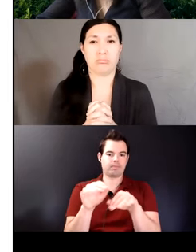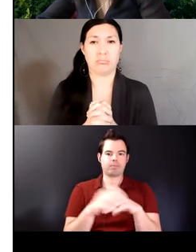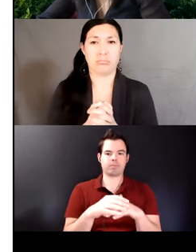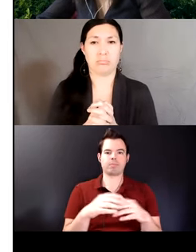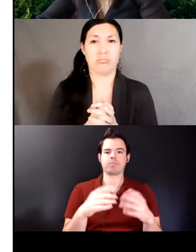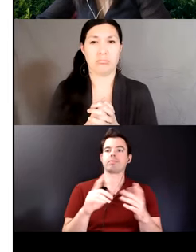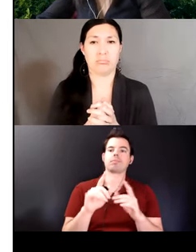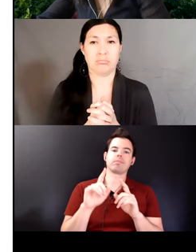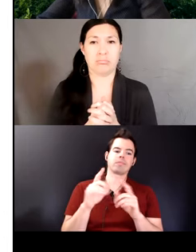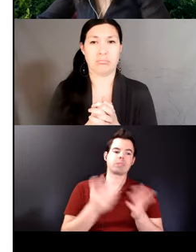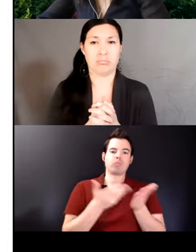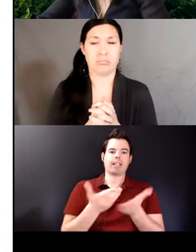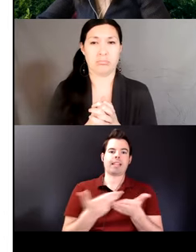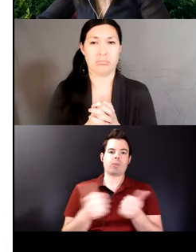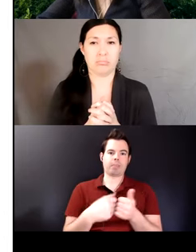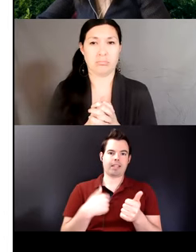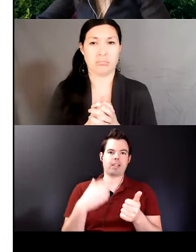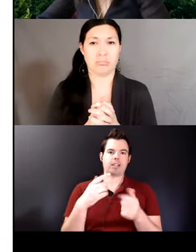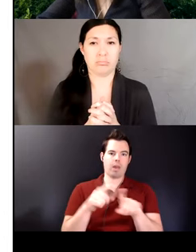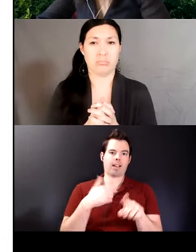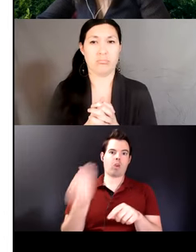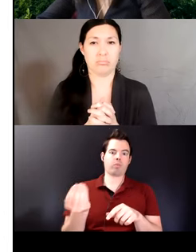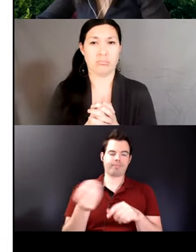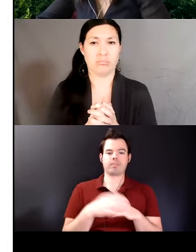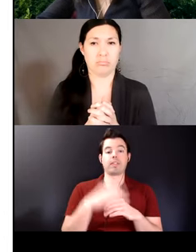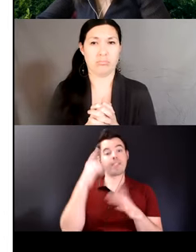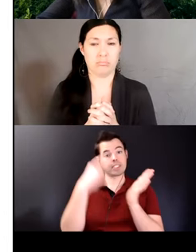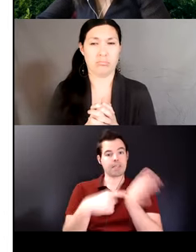going while going for example in 24